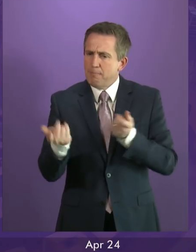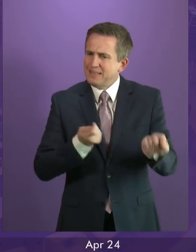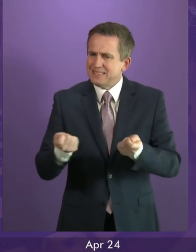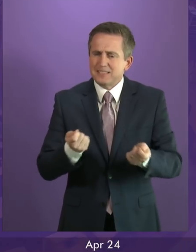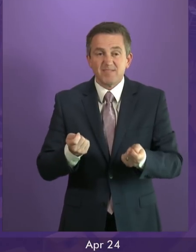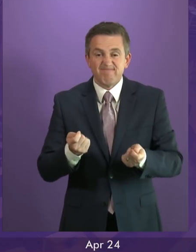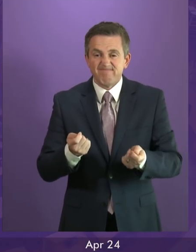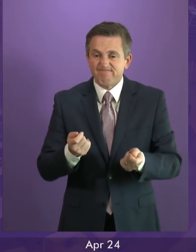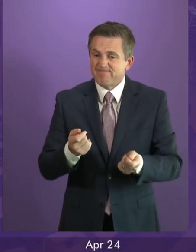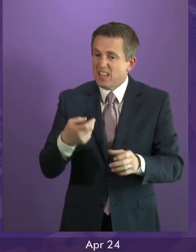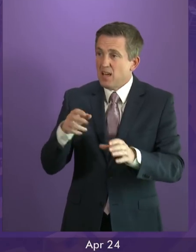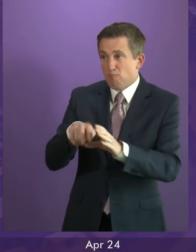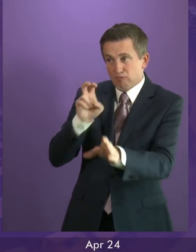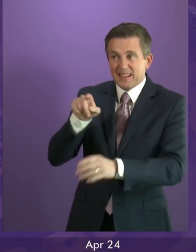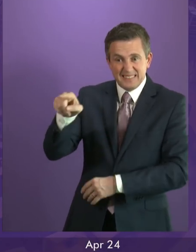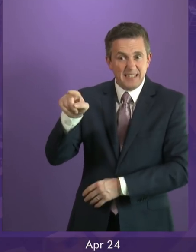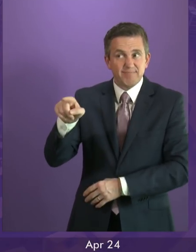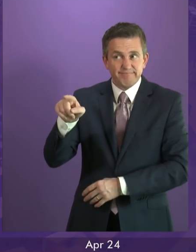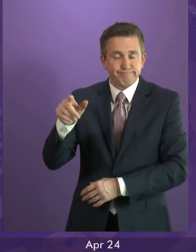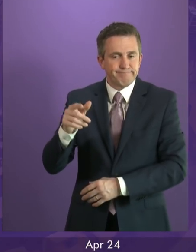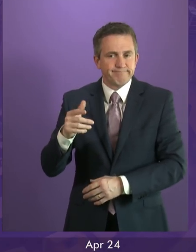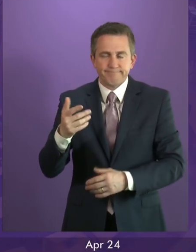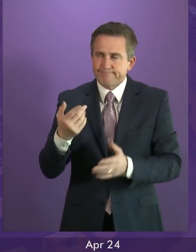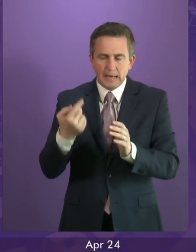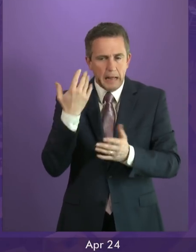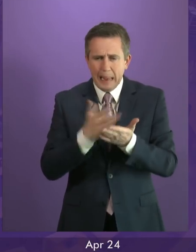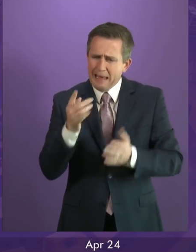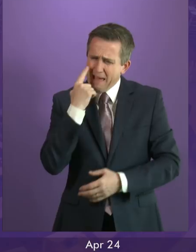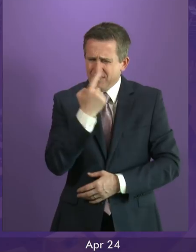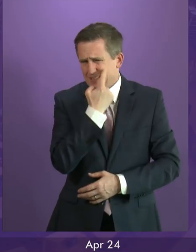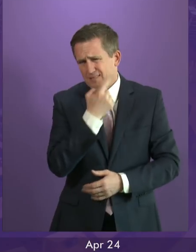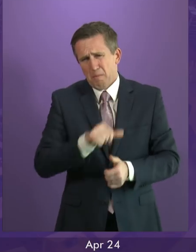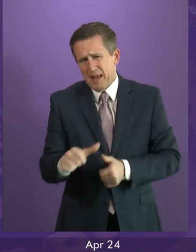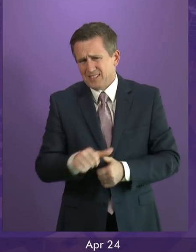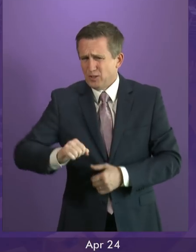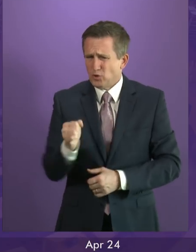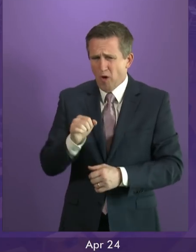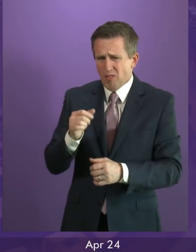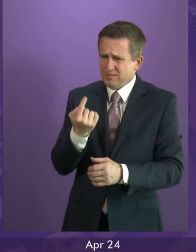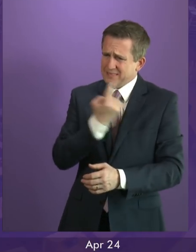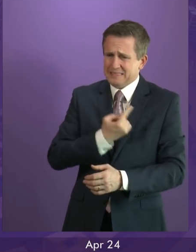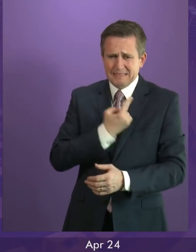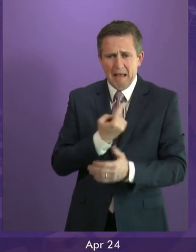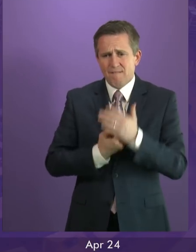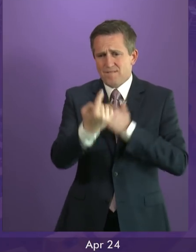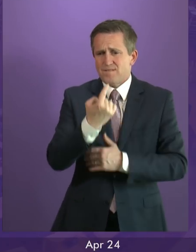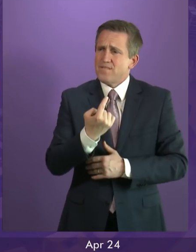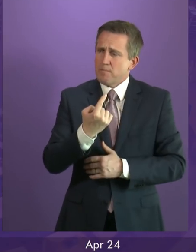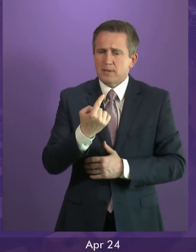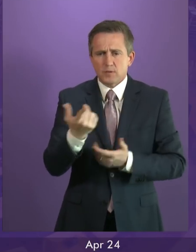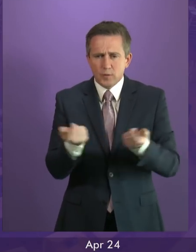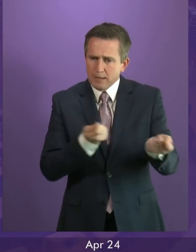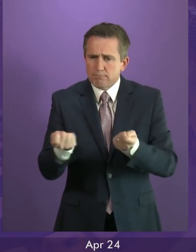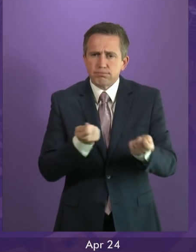shambles confirms our belief that we would be far better governing ourselves. So we welcome the First Minister's statement today.